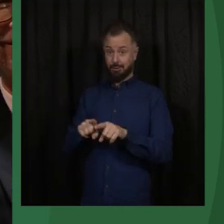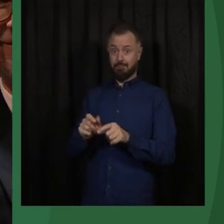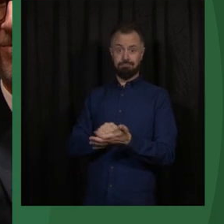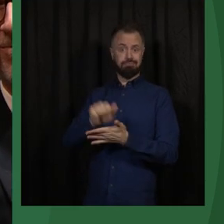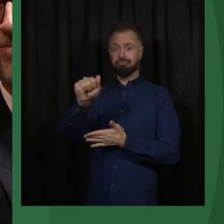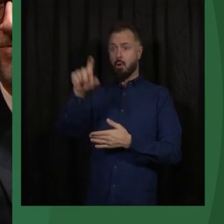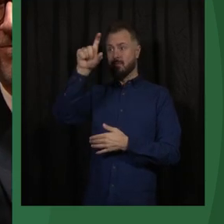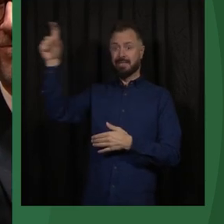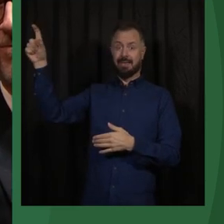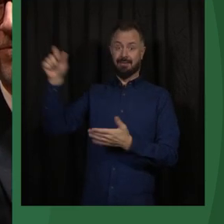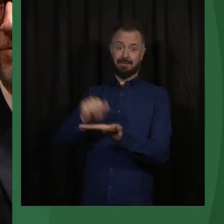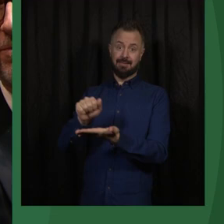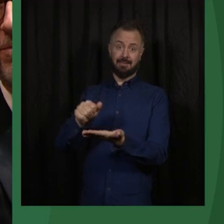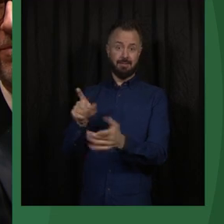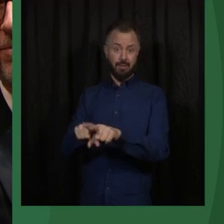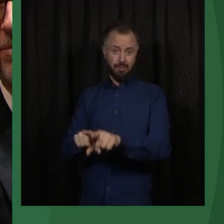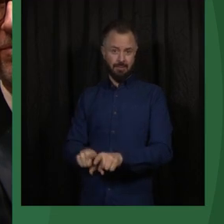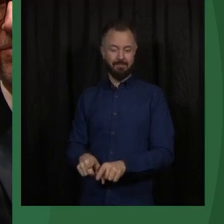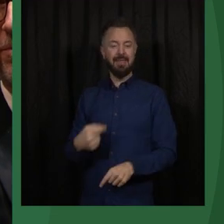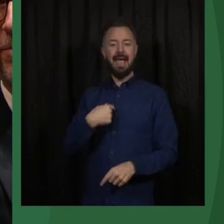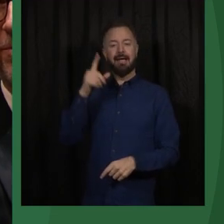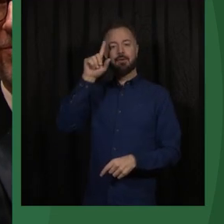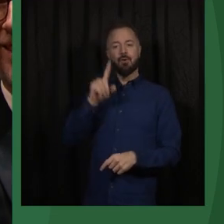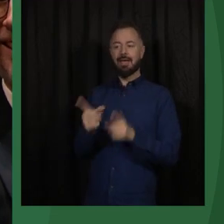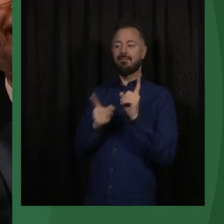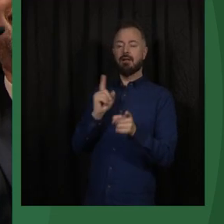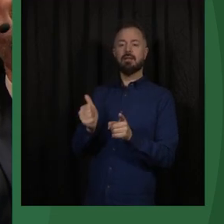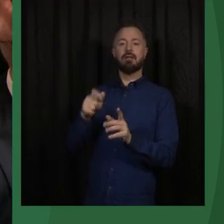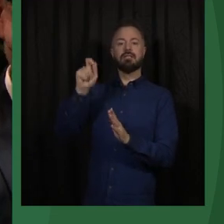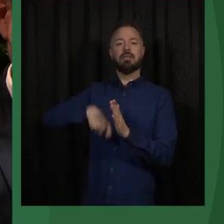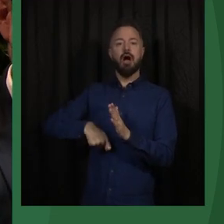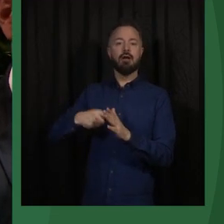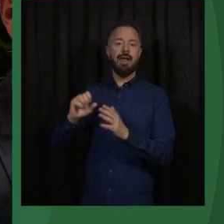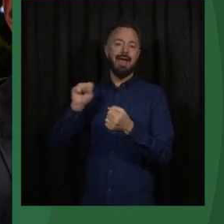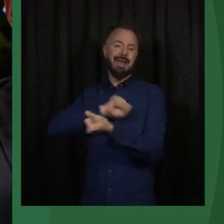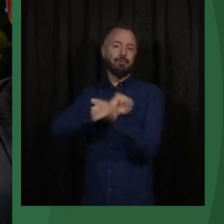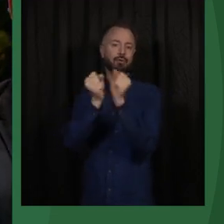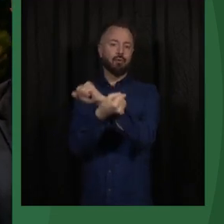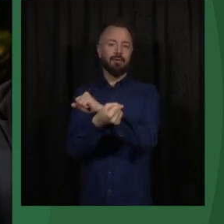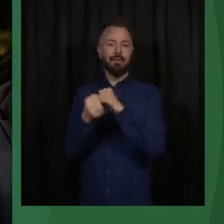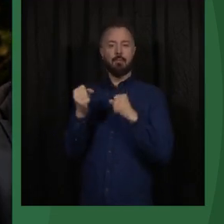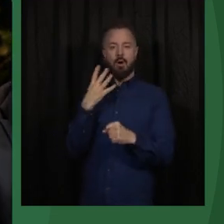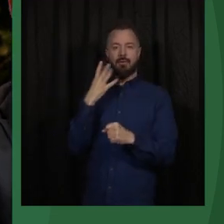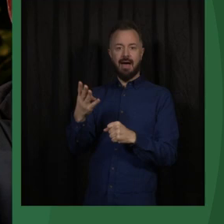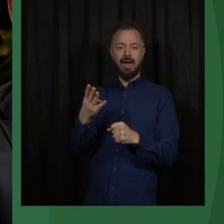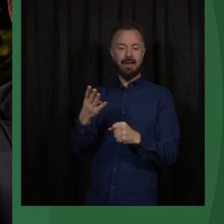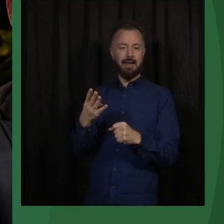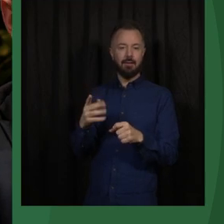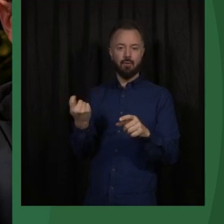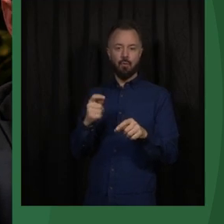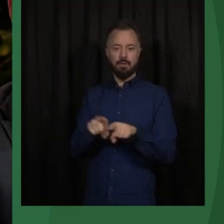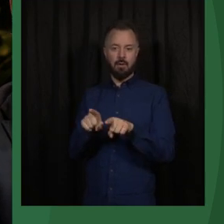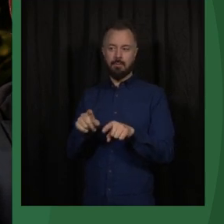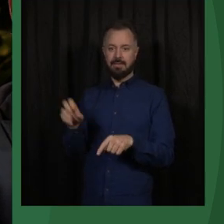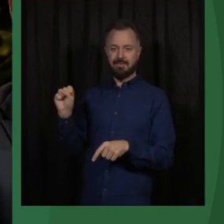I also don't think you should start a revolution. It has to be, like this echoes what you have said earlier, it